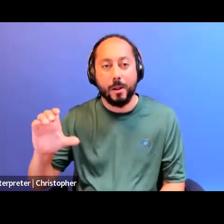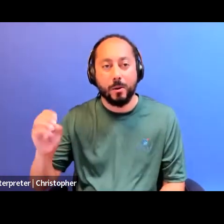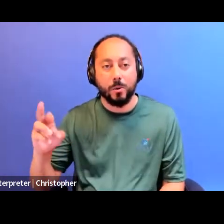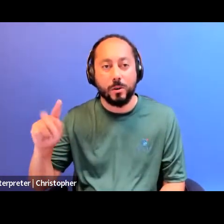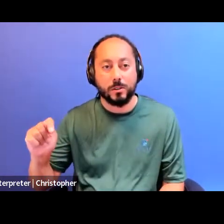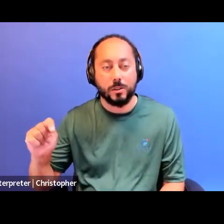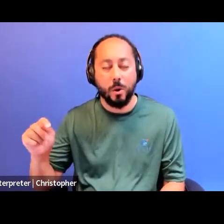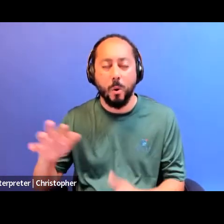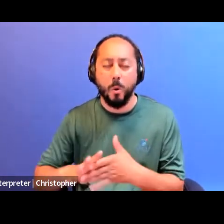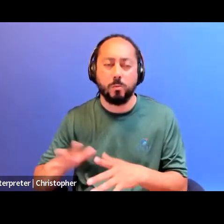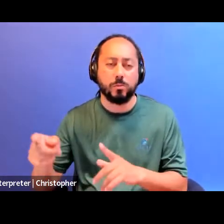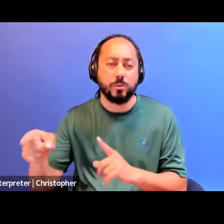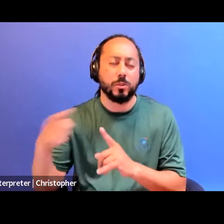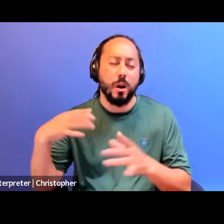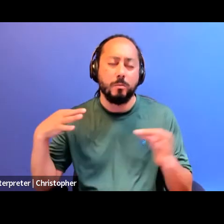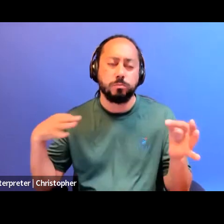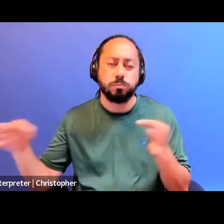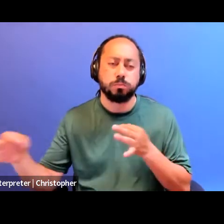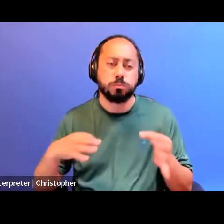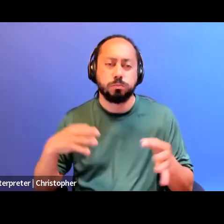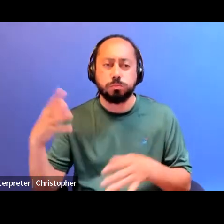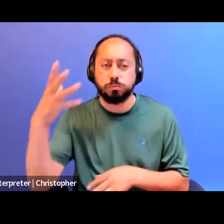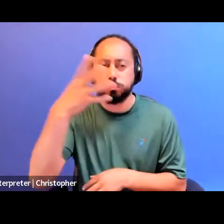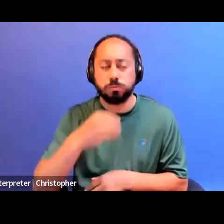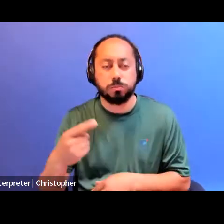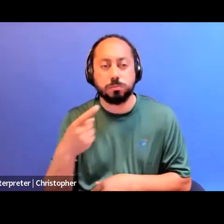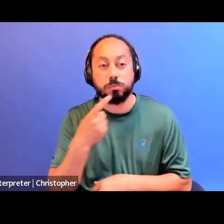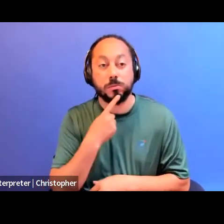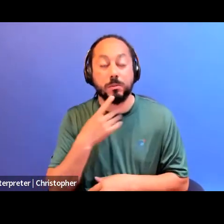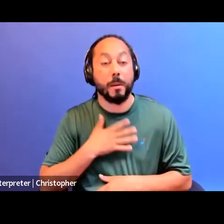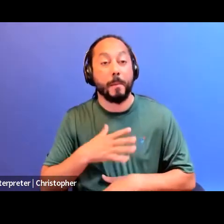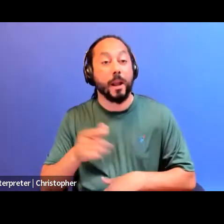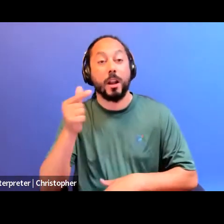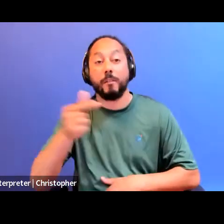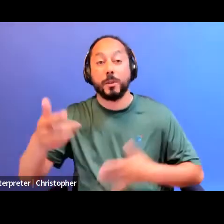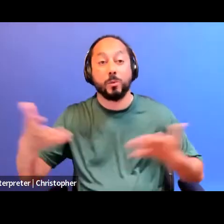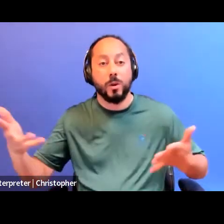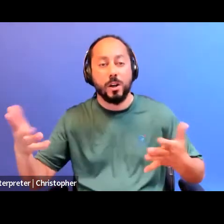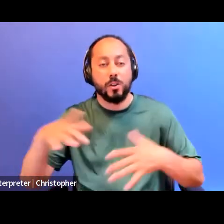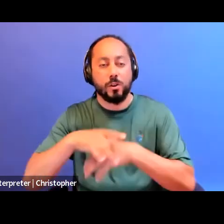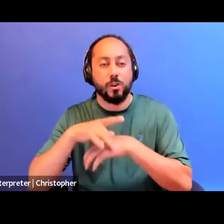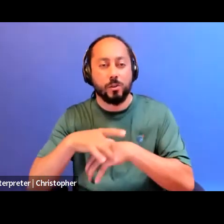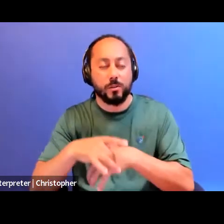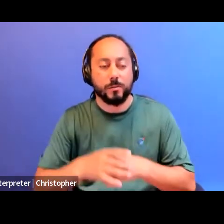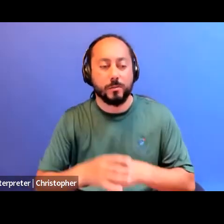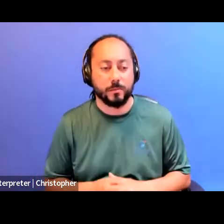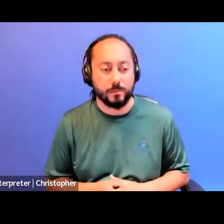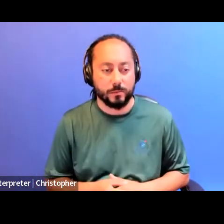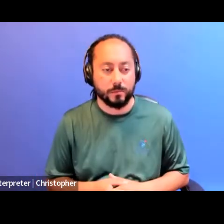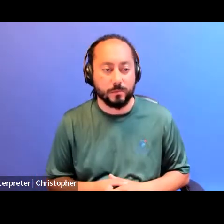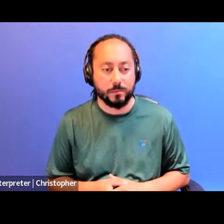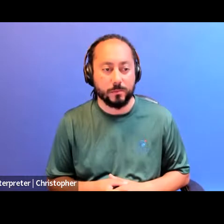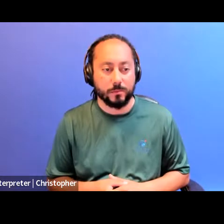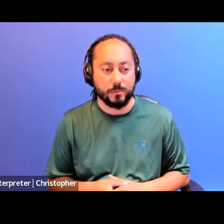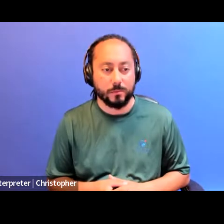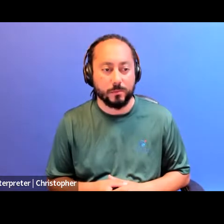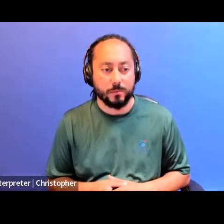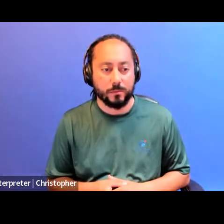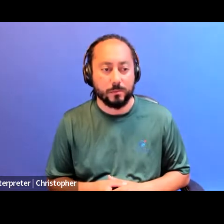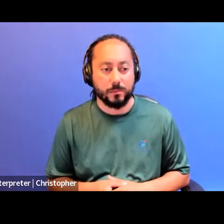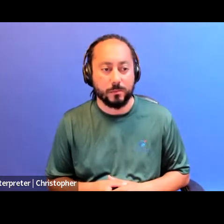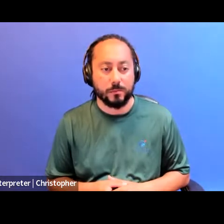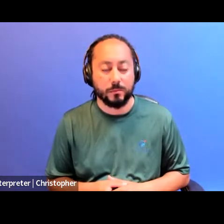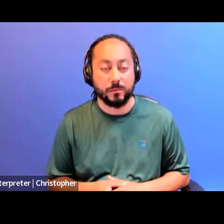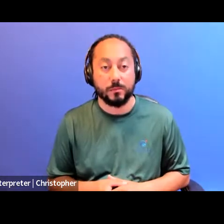way when she said, the earth is my government. And knowing that those laws translate,